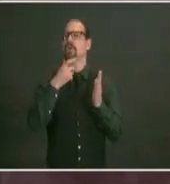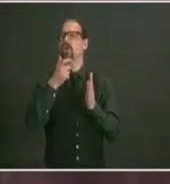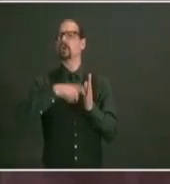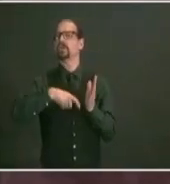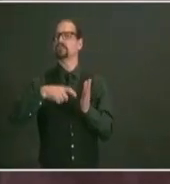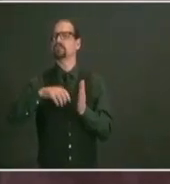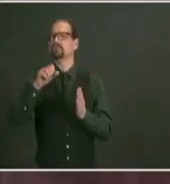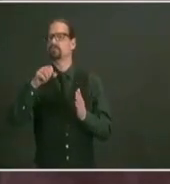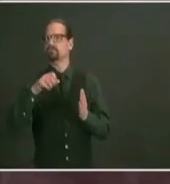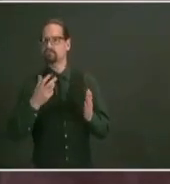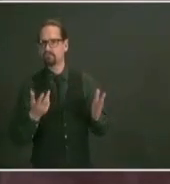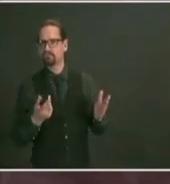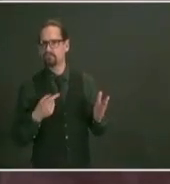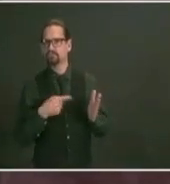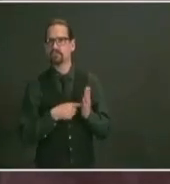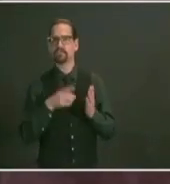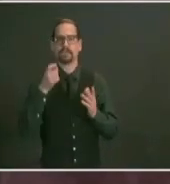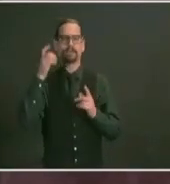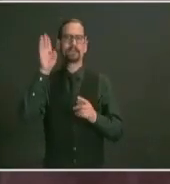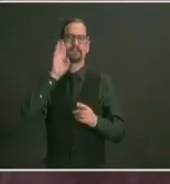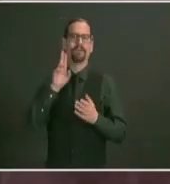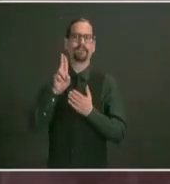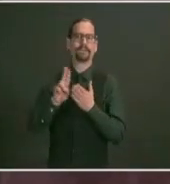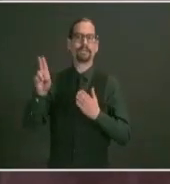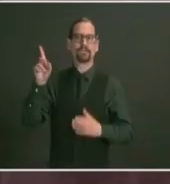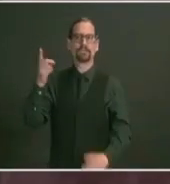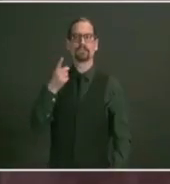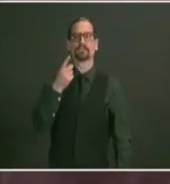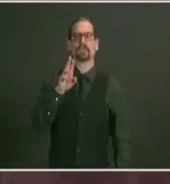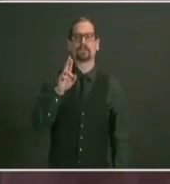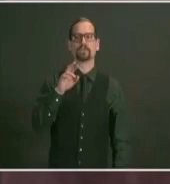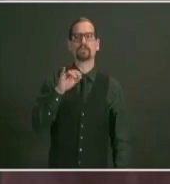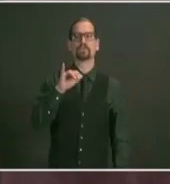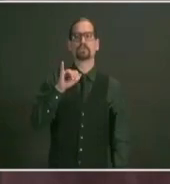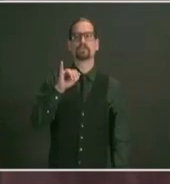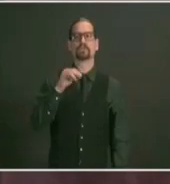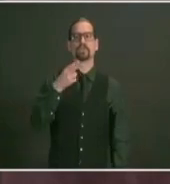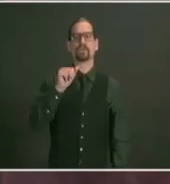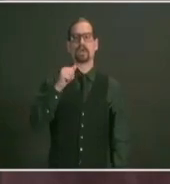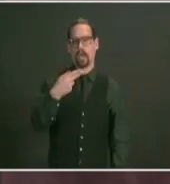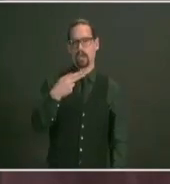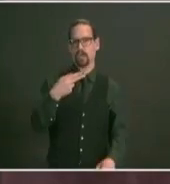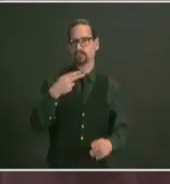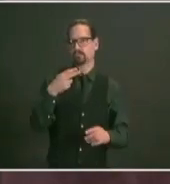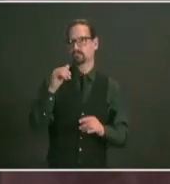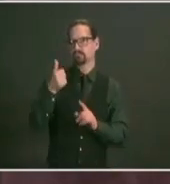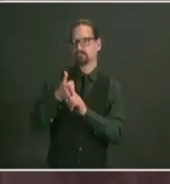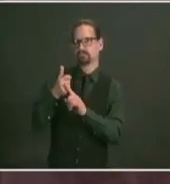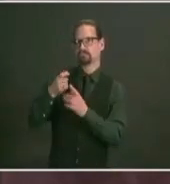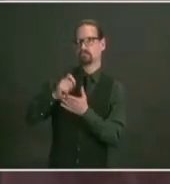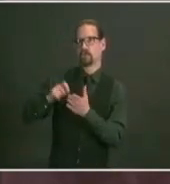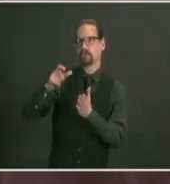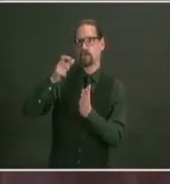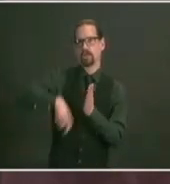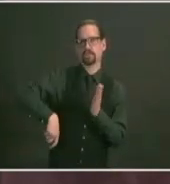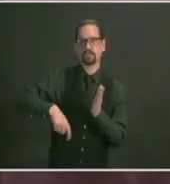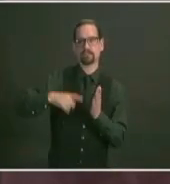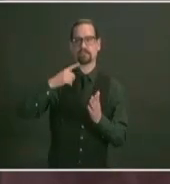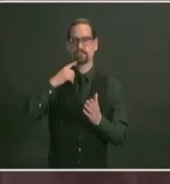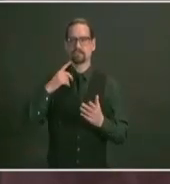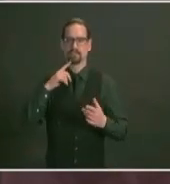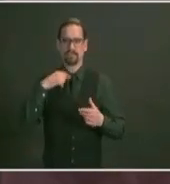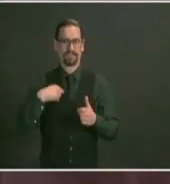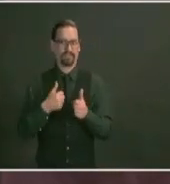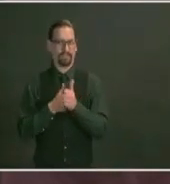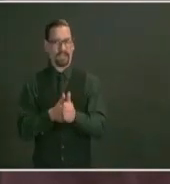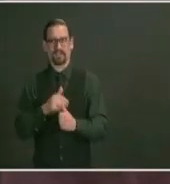with incremental flexibility and the way that we're gearing up for our uh capacity is exactly what he's been telling us in our advisory meetings